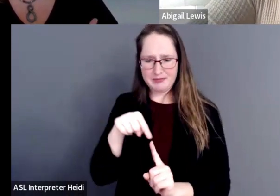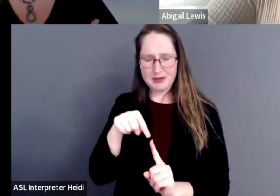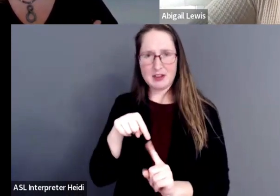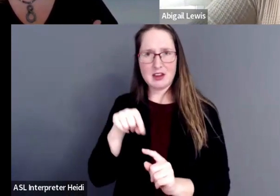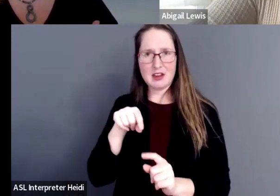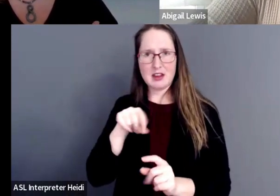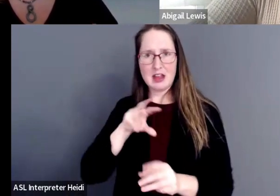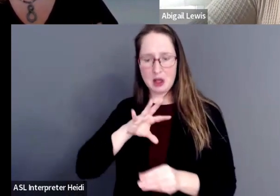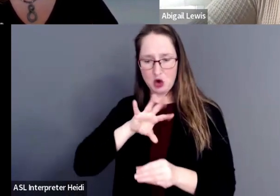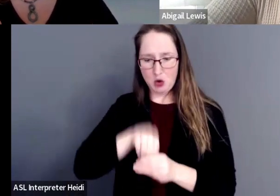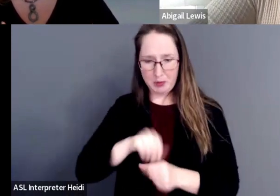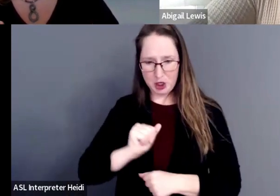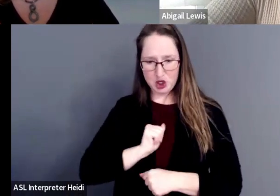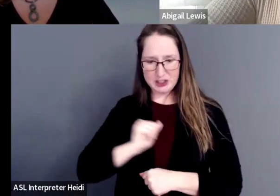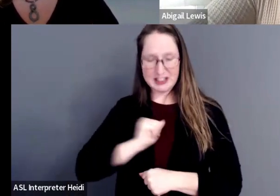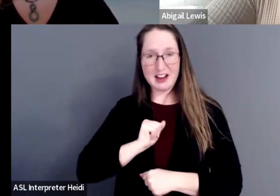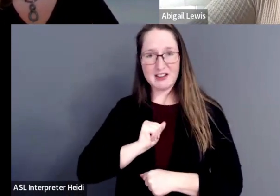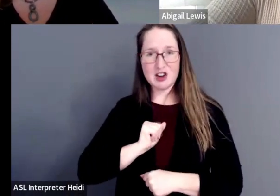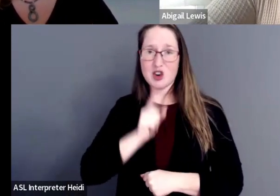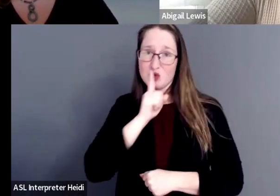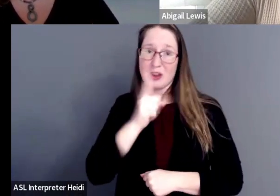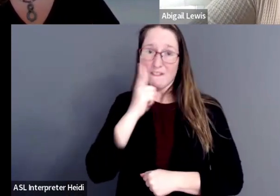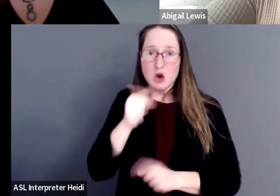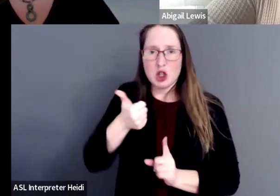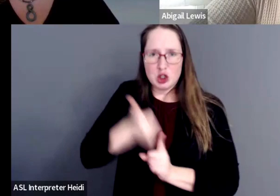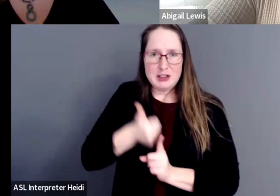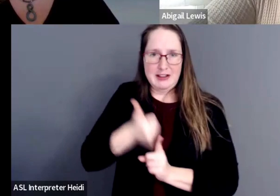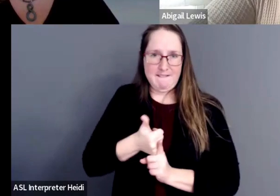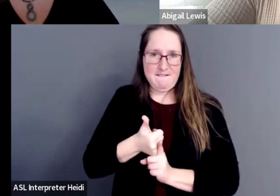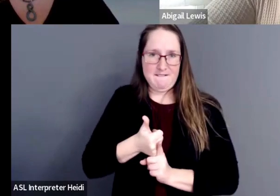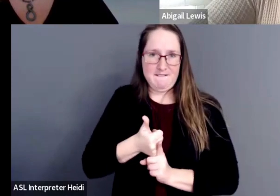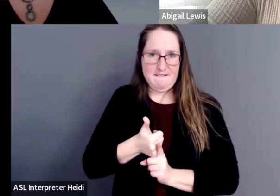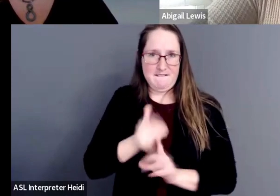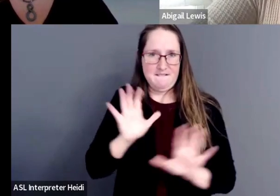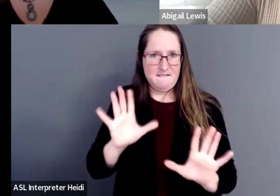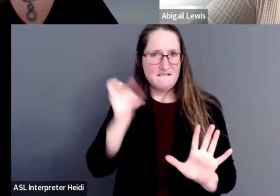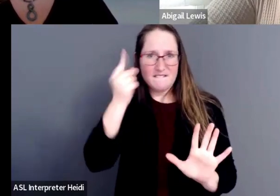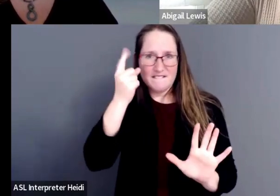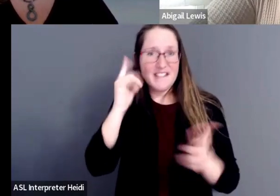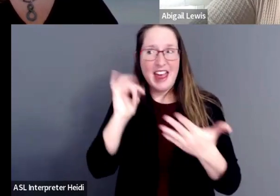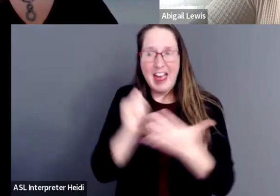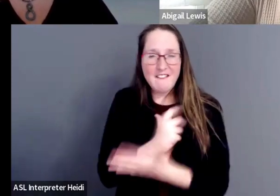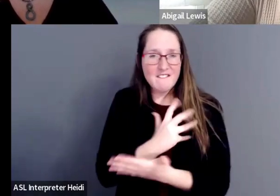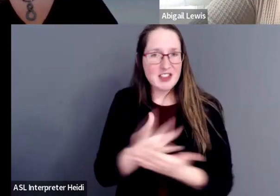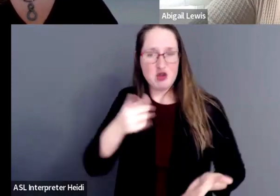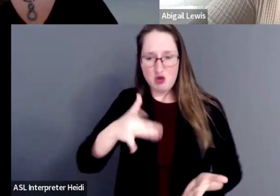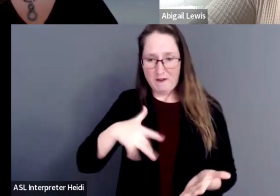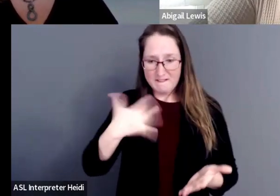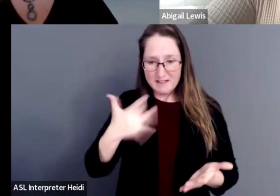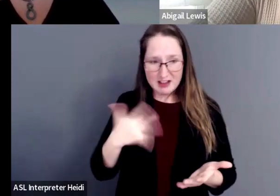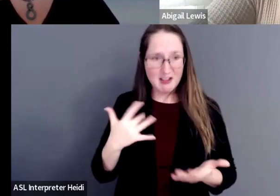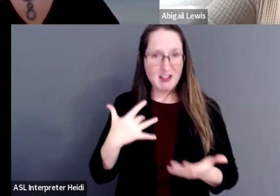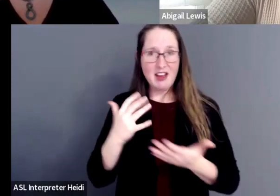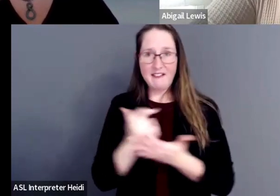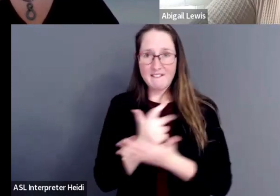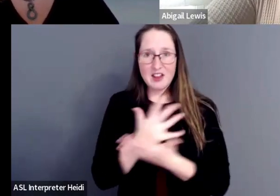your own self, you really need to do it for you. Because everything that you're feeling, thinking,